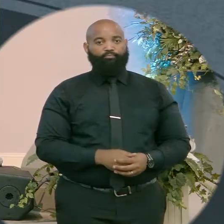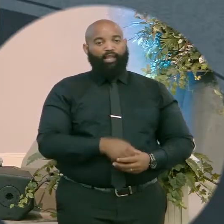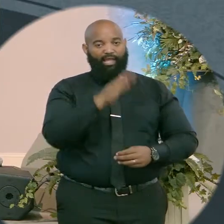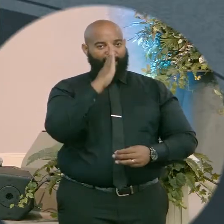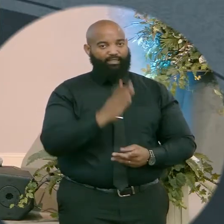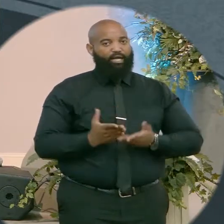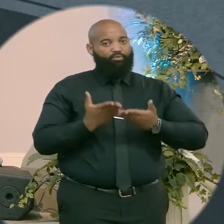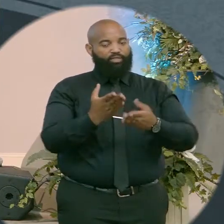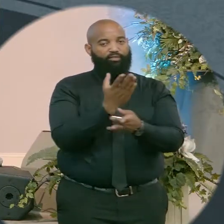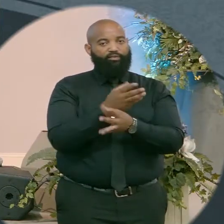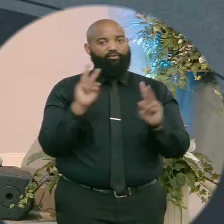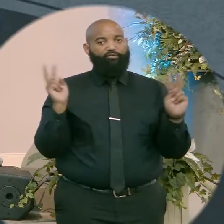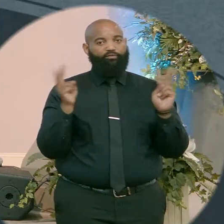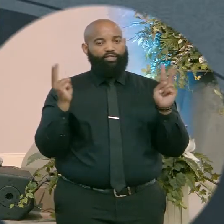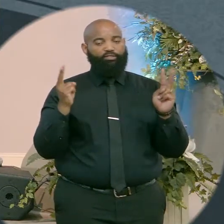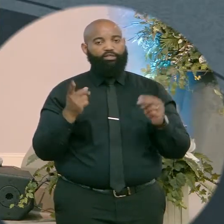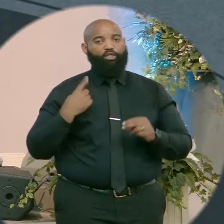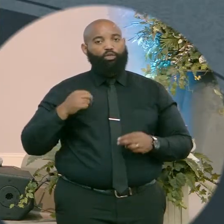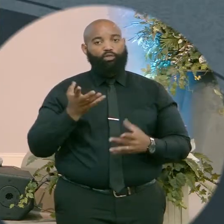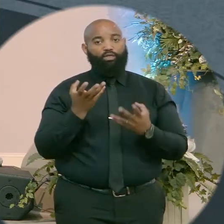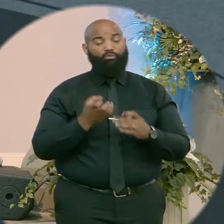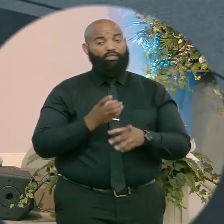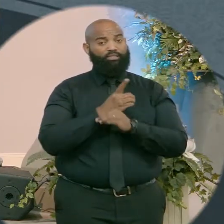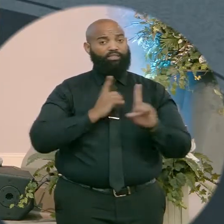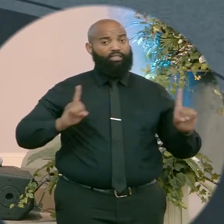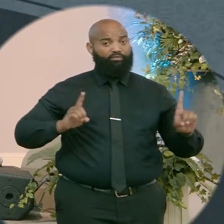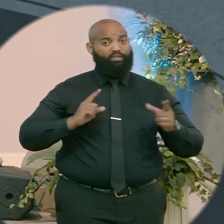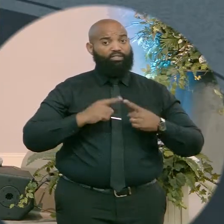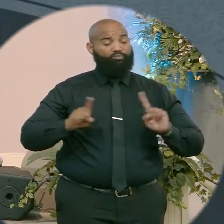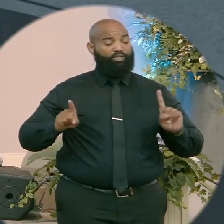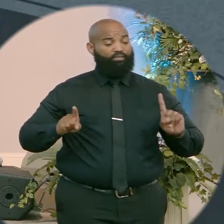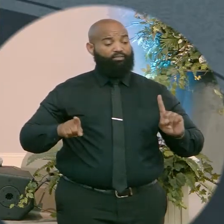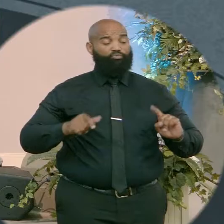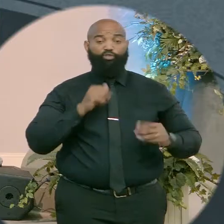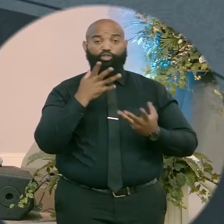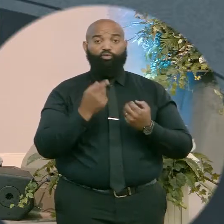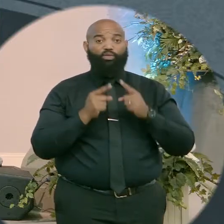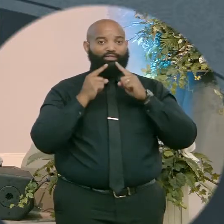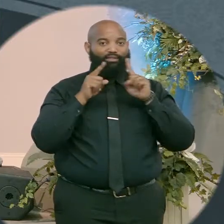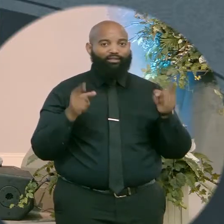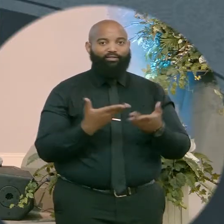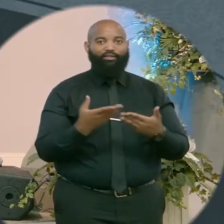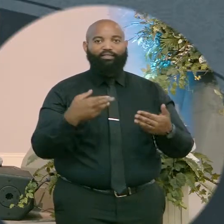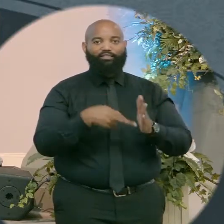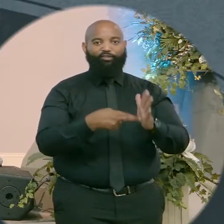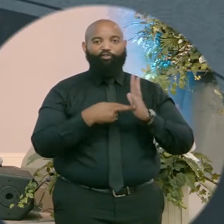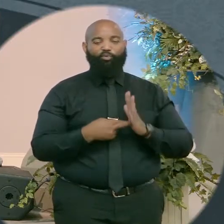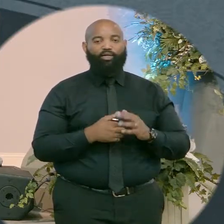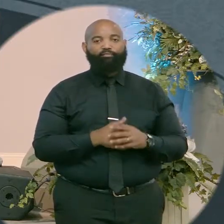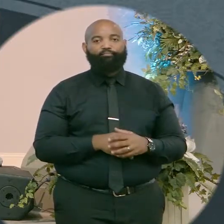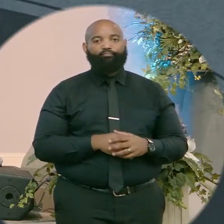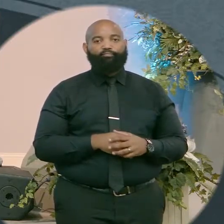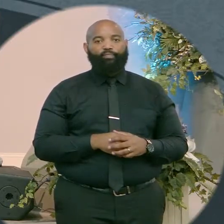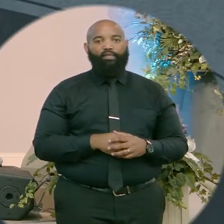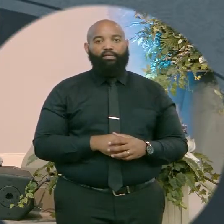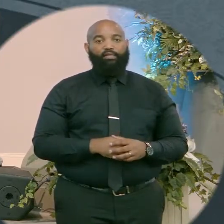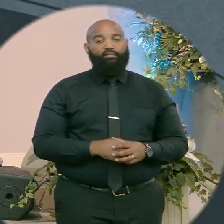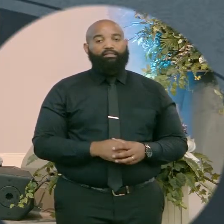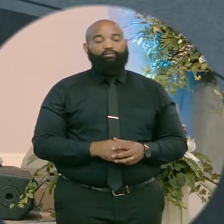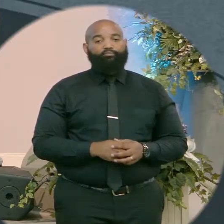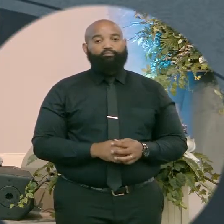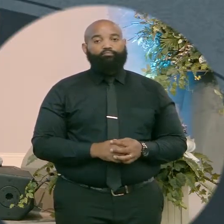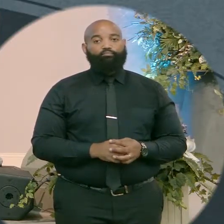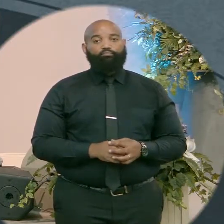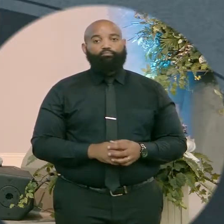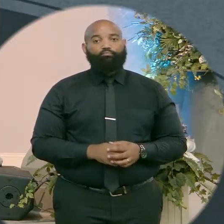to walk in deliverance, but we don't want to make the declarations required. And I'm not just talking about the declarations out of your mouth. I'm talking about the